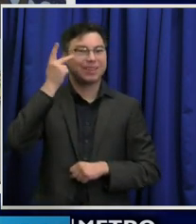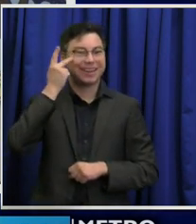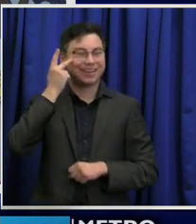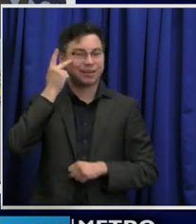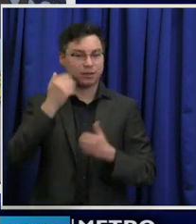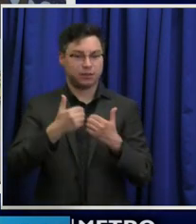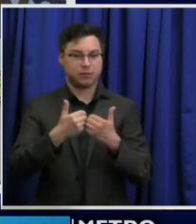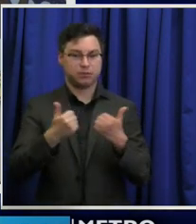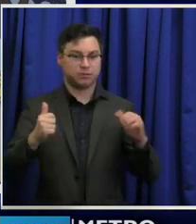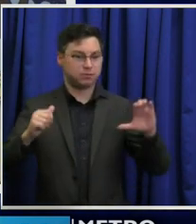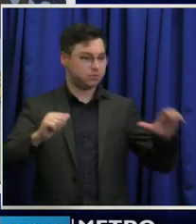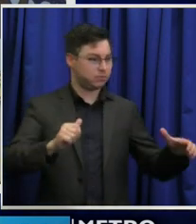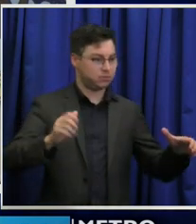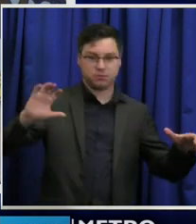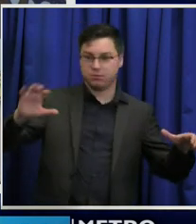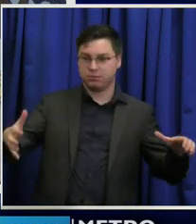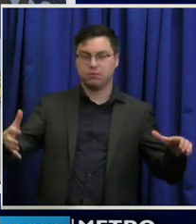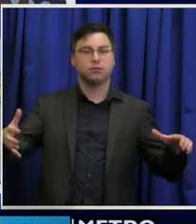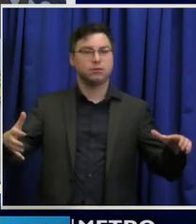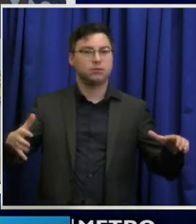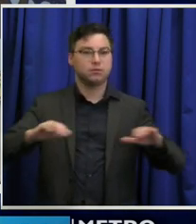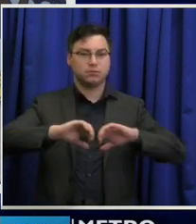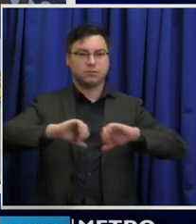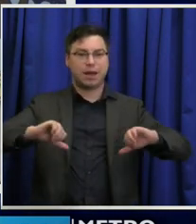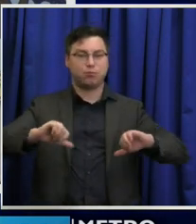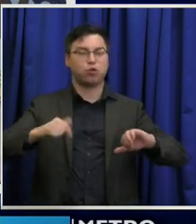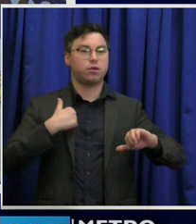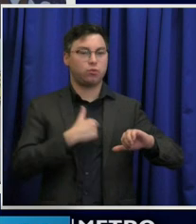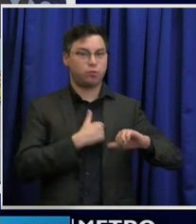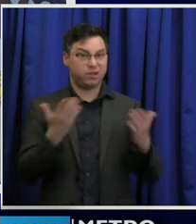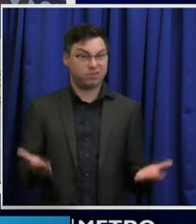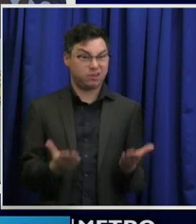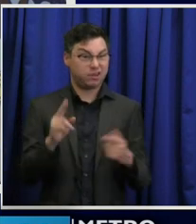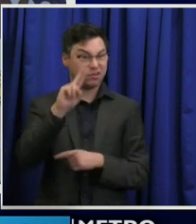How, why would, why would that change anything? What, what makes you think people would listen?